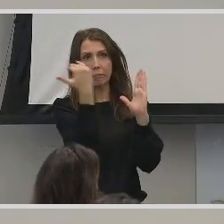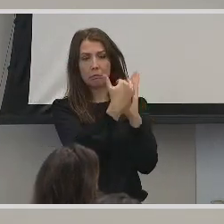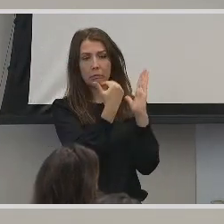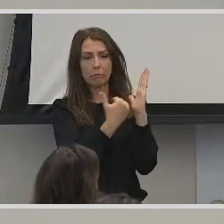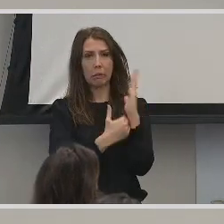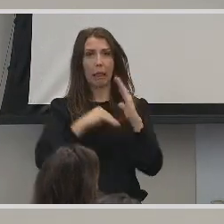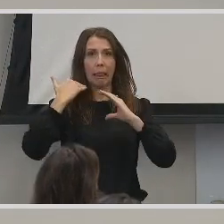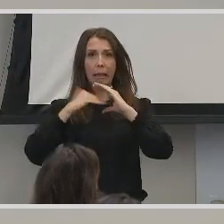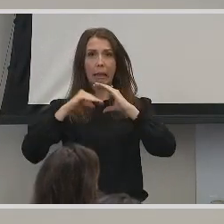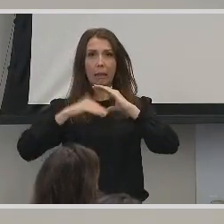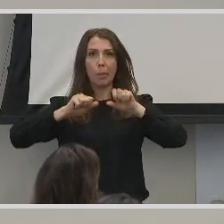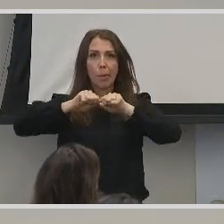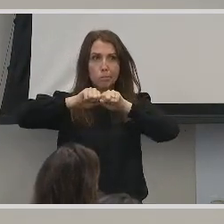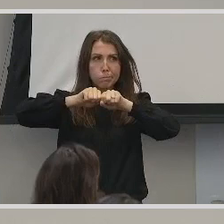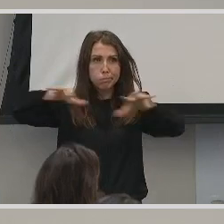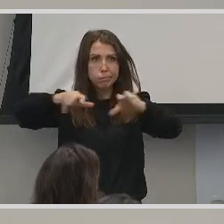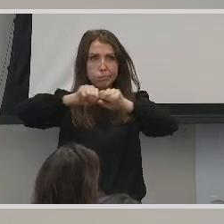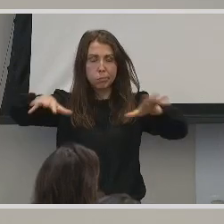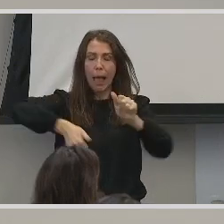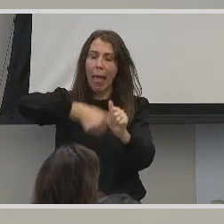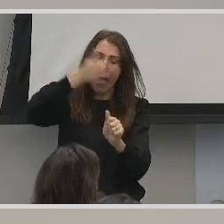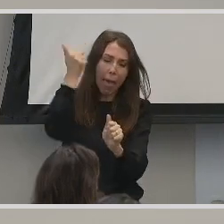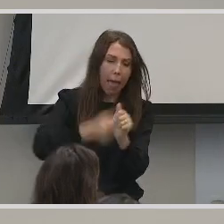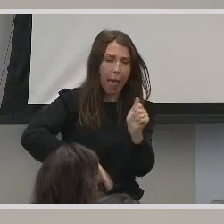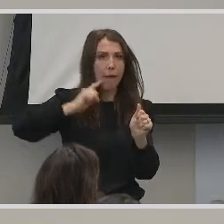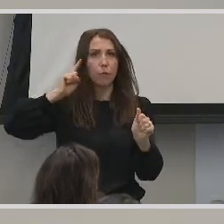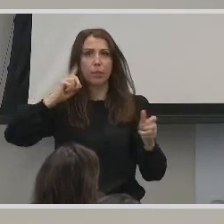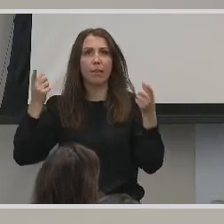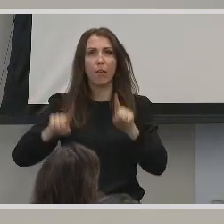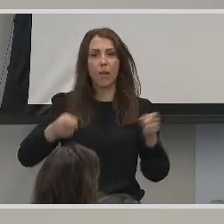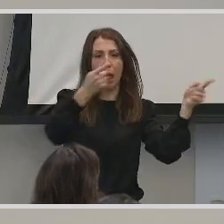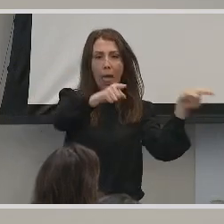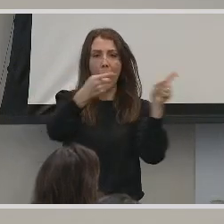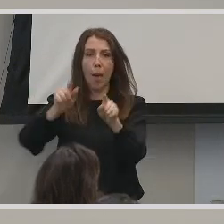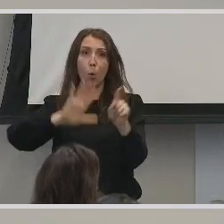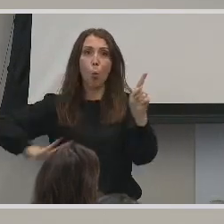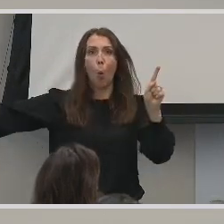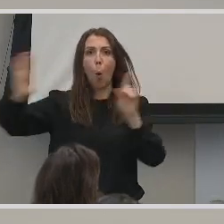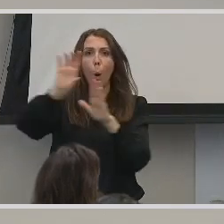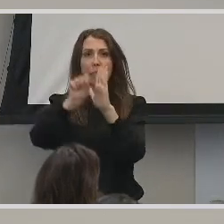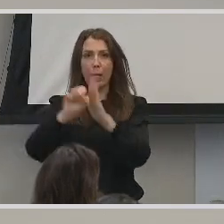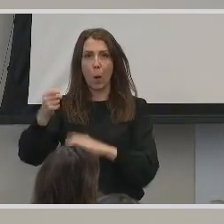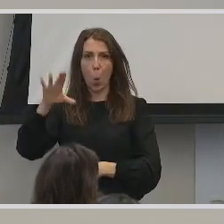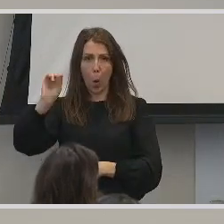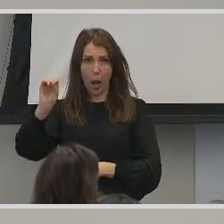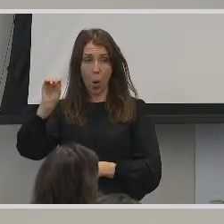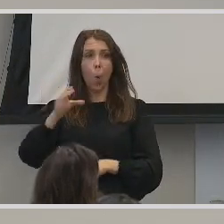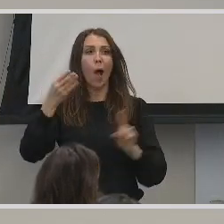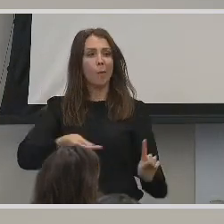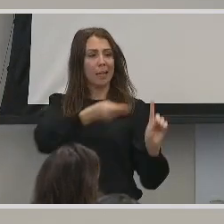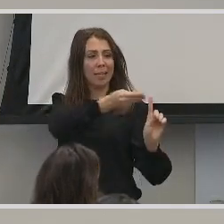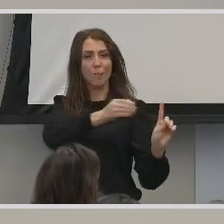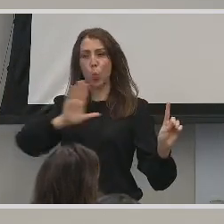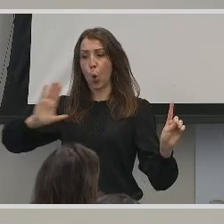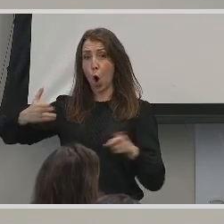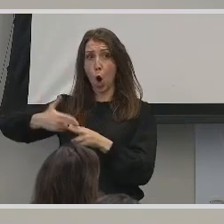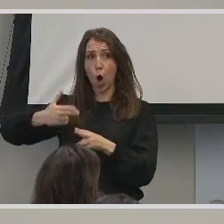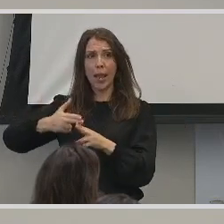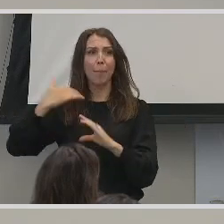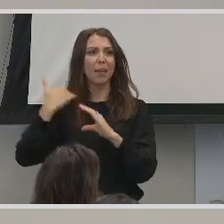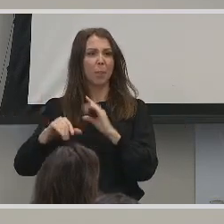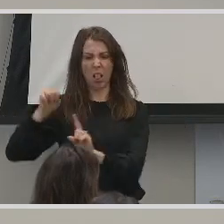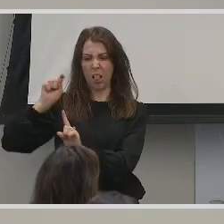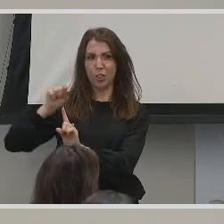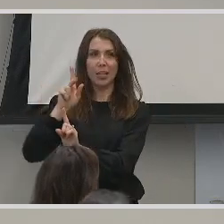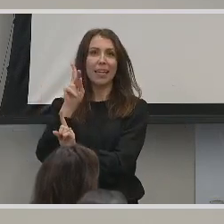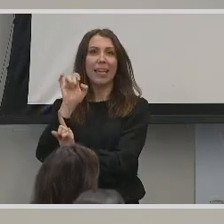sends out every single deaf event that's happening around Ohio. I can give you her name and her email. She handles,